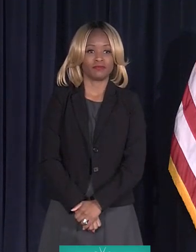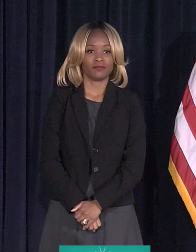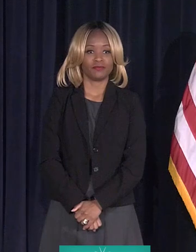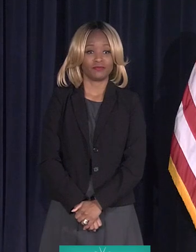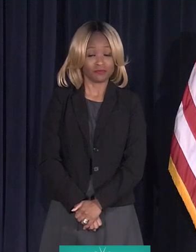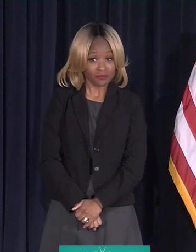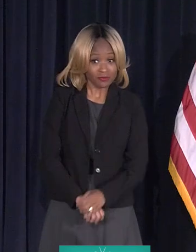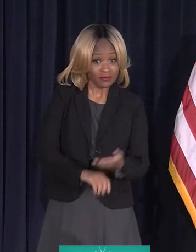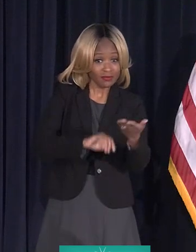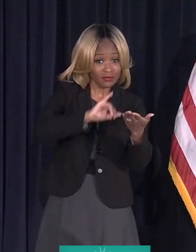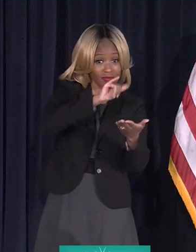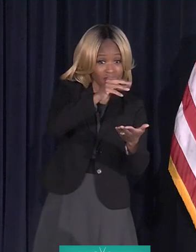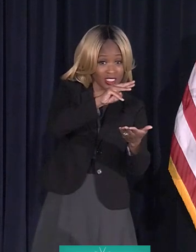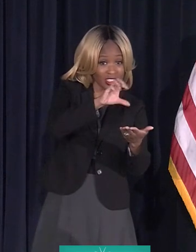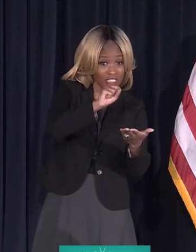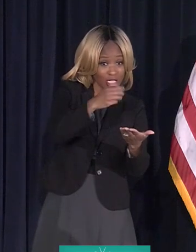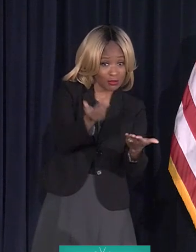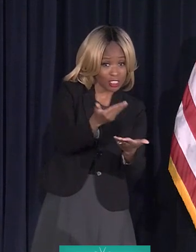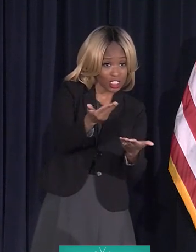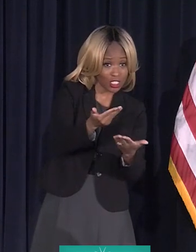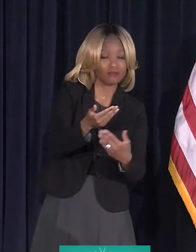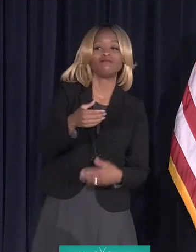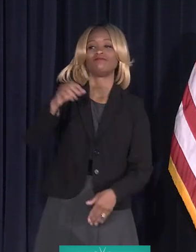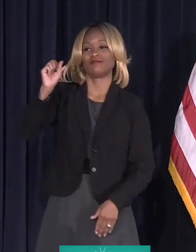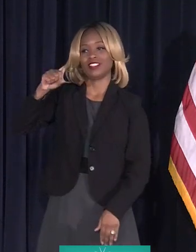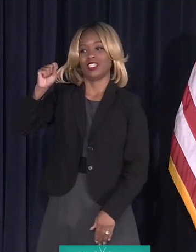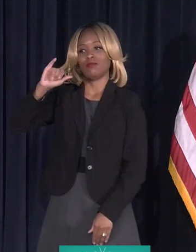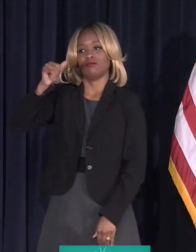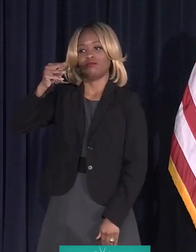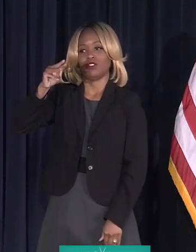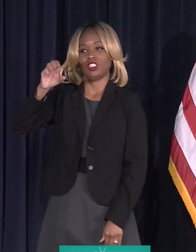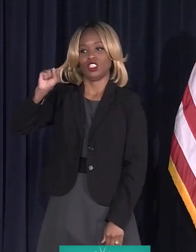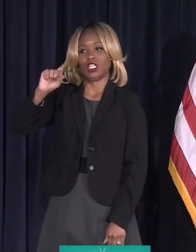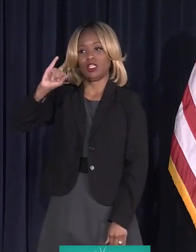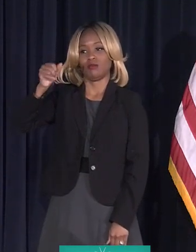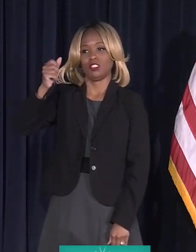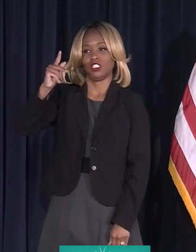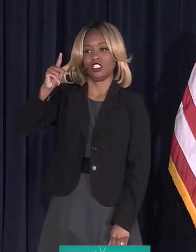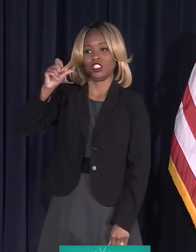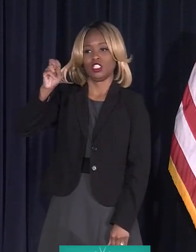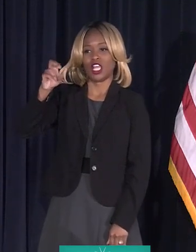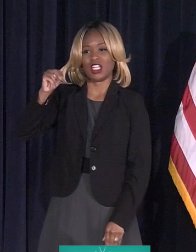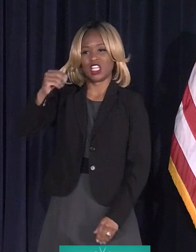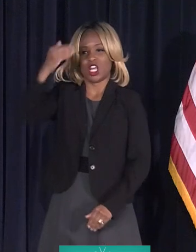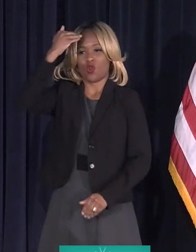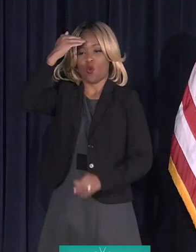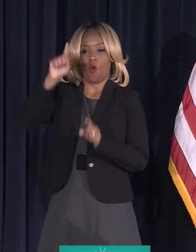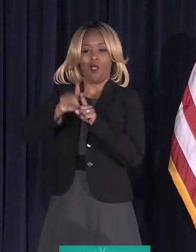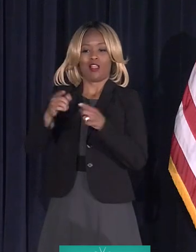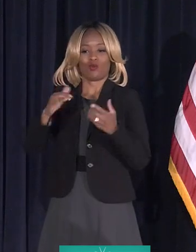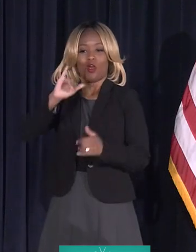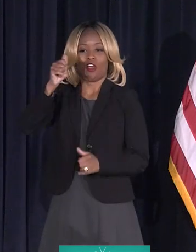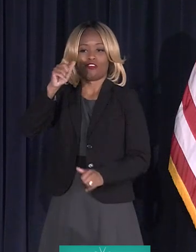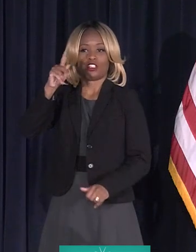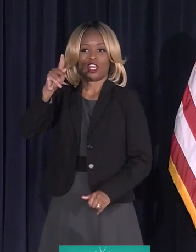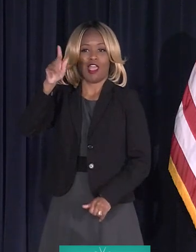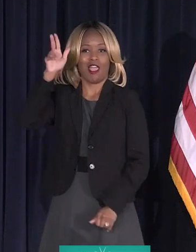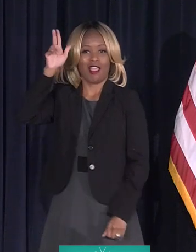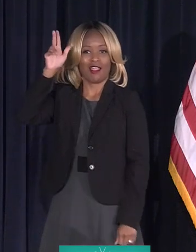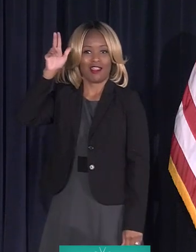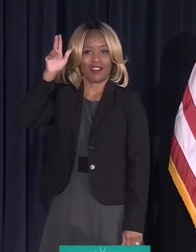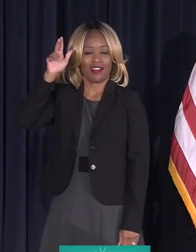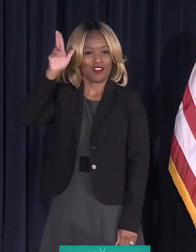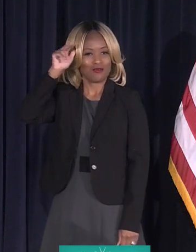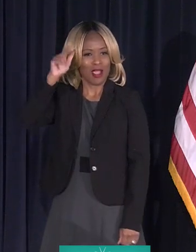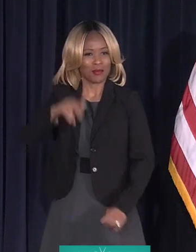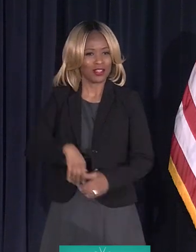James, are you with us? Mayor? Yes, sir. James Jackson, known as Jackrabbit. Jackrabbit. All right. Jeff Chalmers? What? Jeff